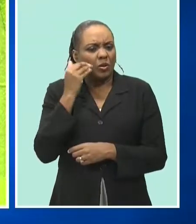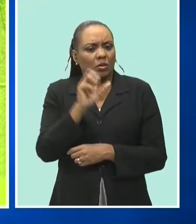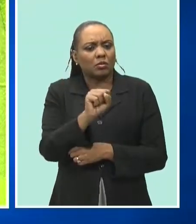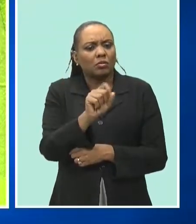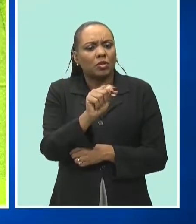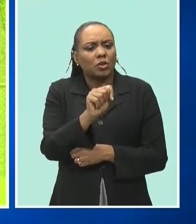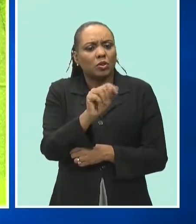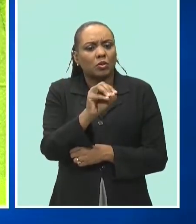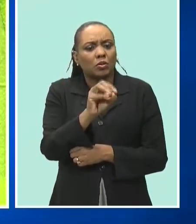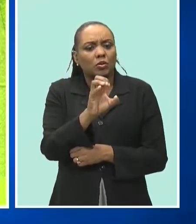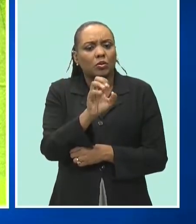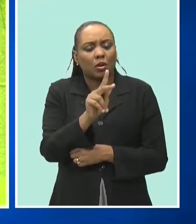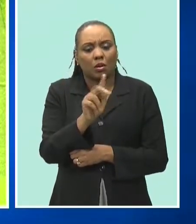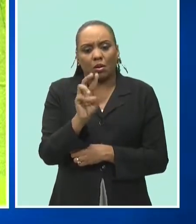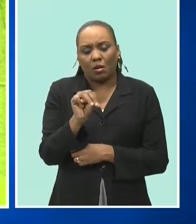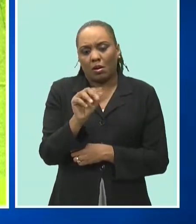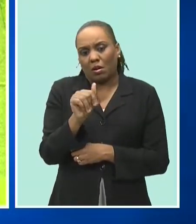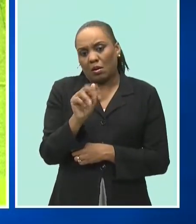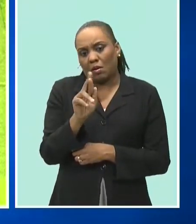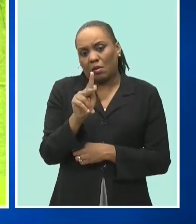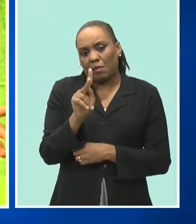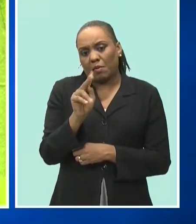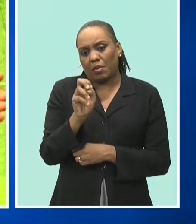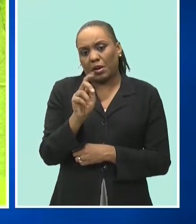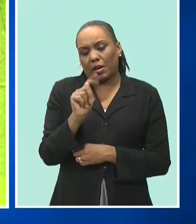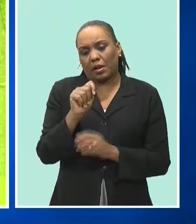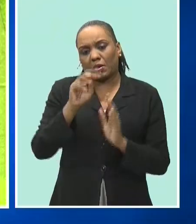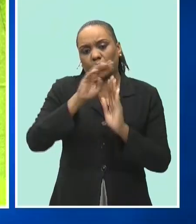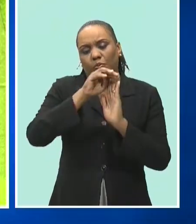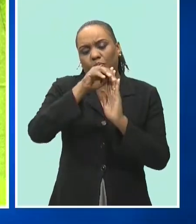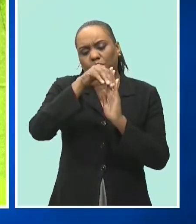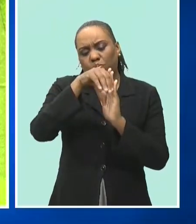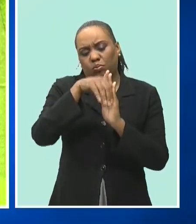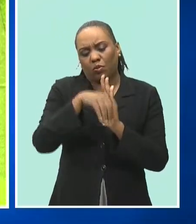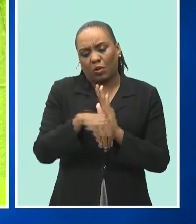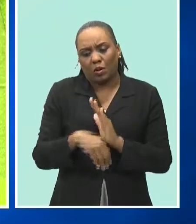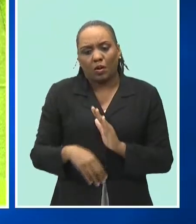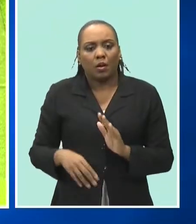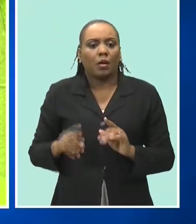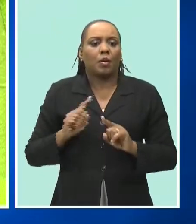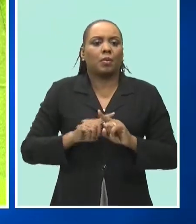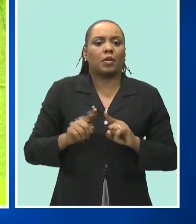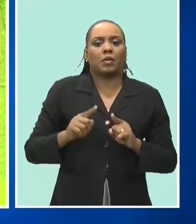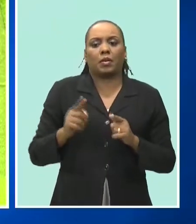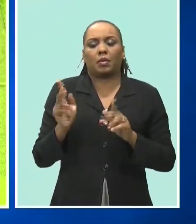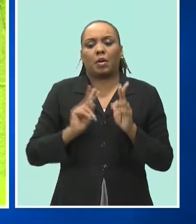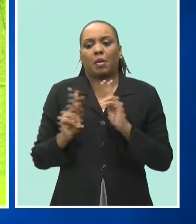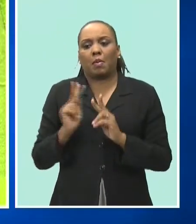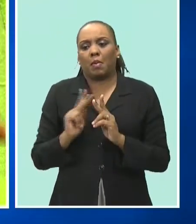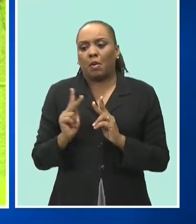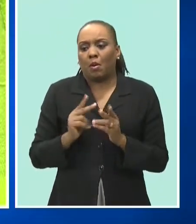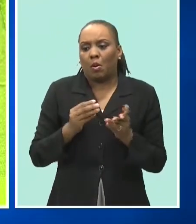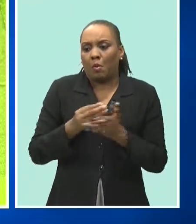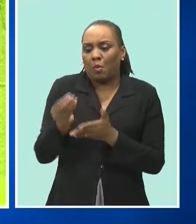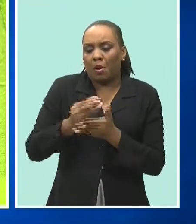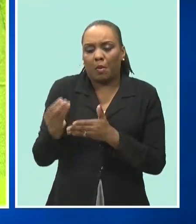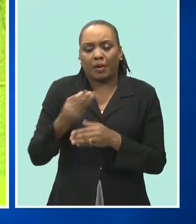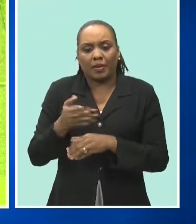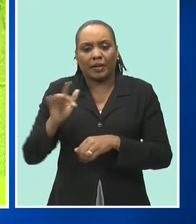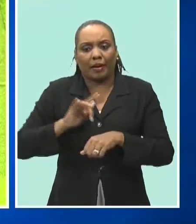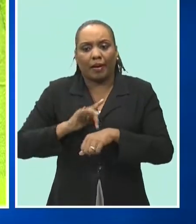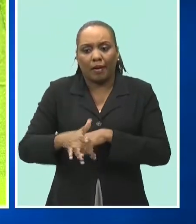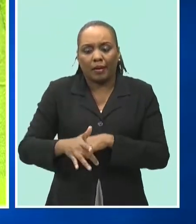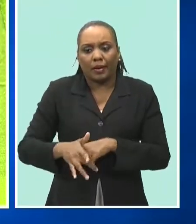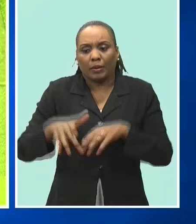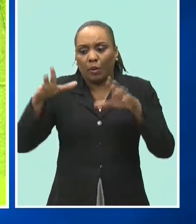the financial crisis and the rich and people who have the money got in and buy houses early now we are this is the time